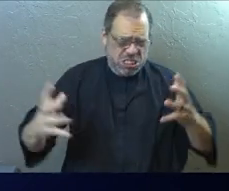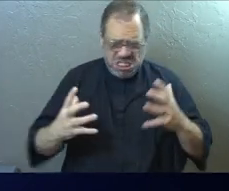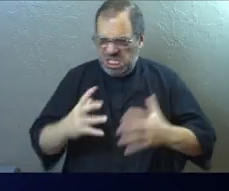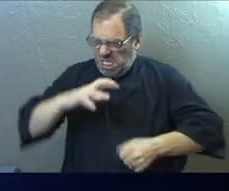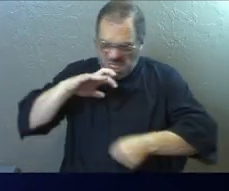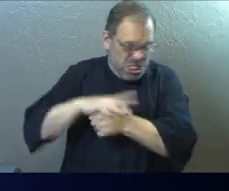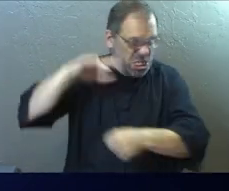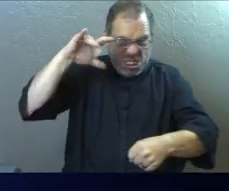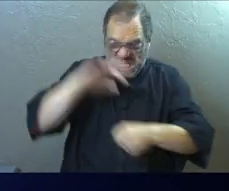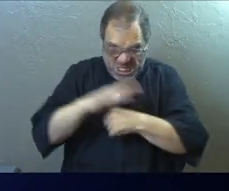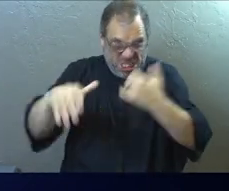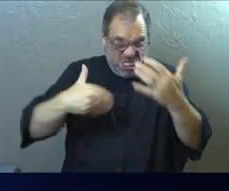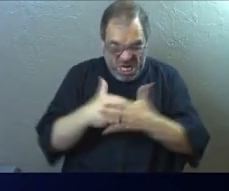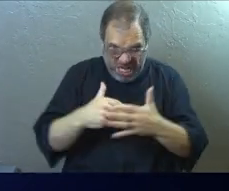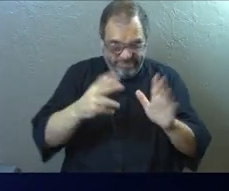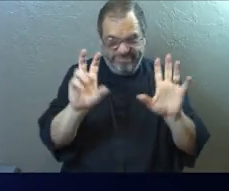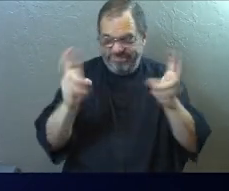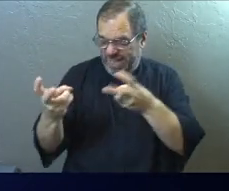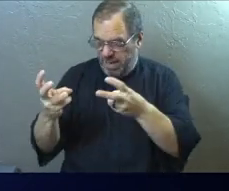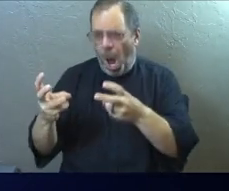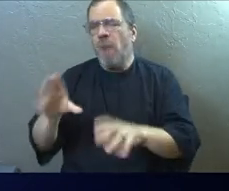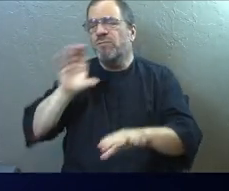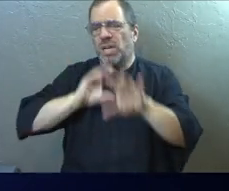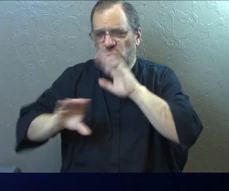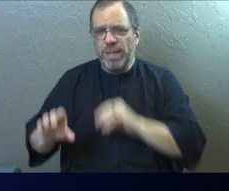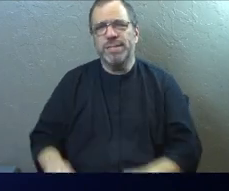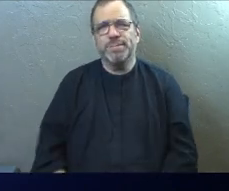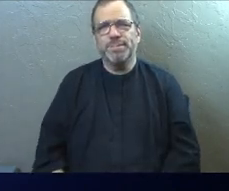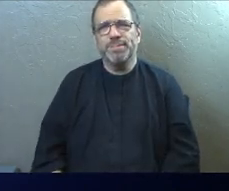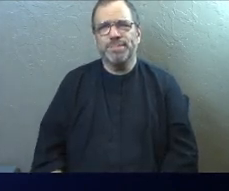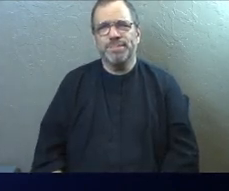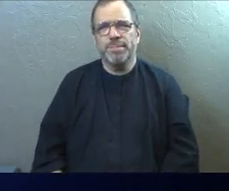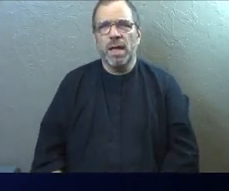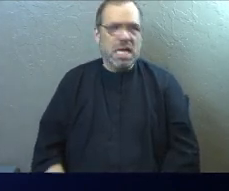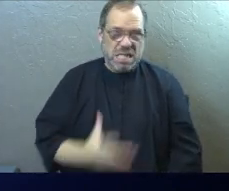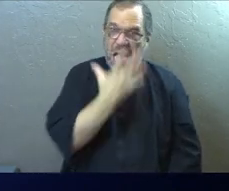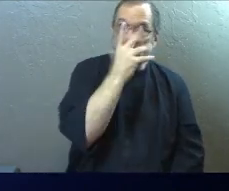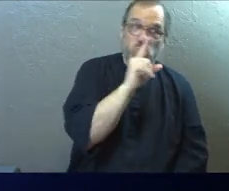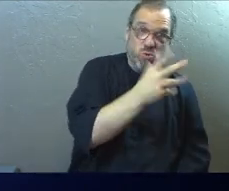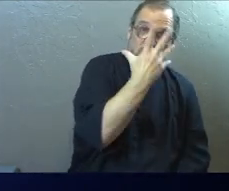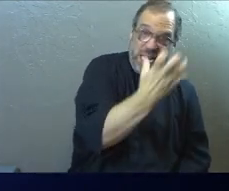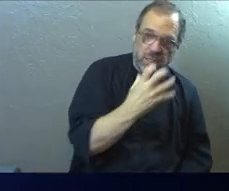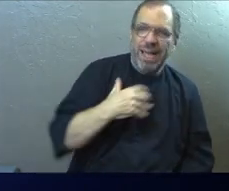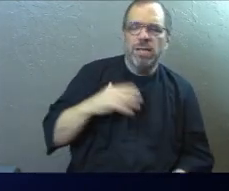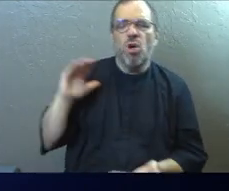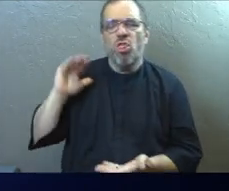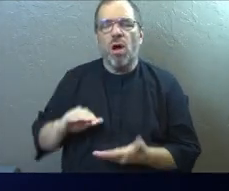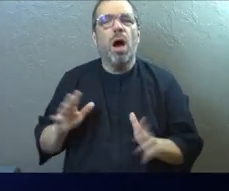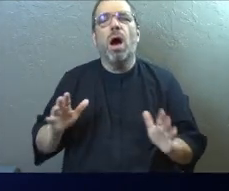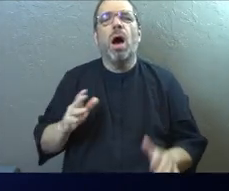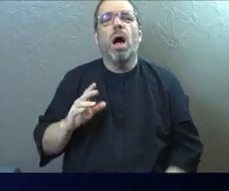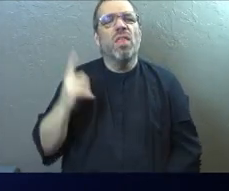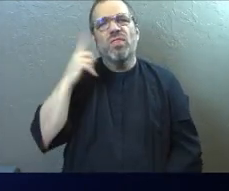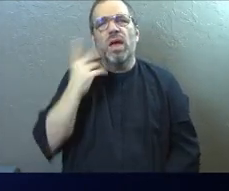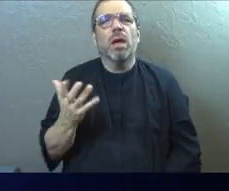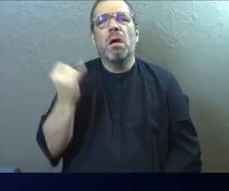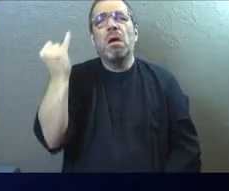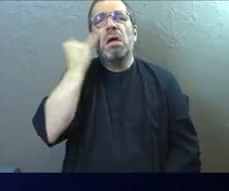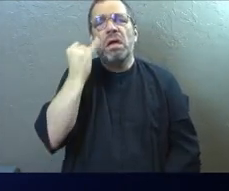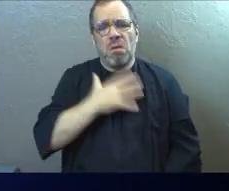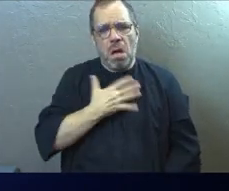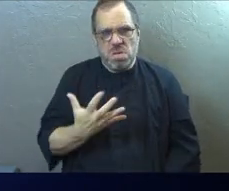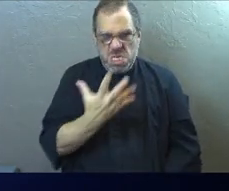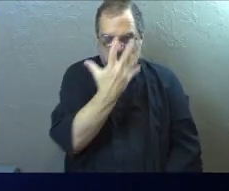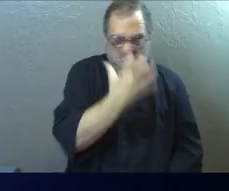how furious it is, into this other category, and I say it's less. Right? Because some of us, we think that if we